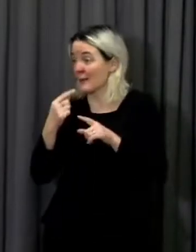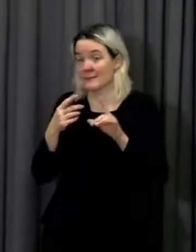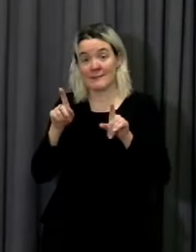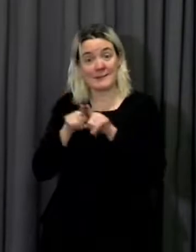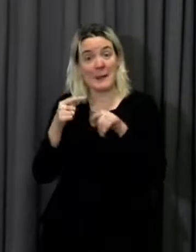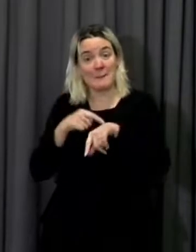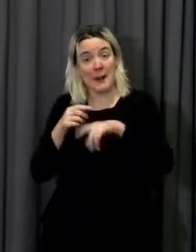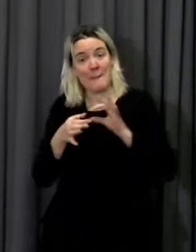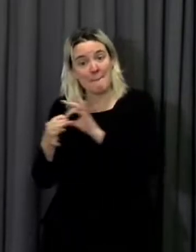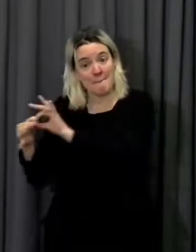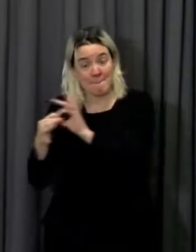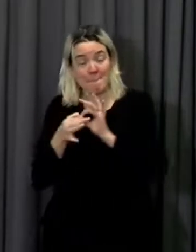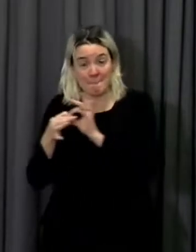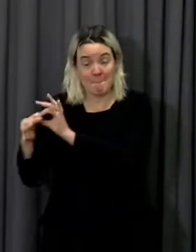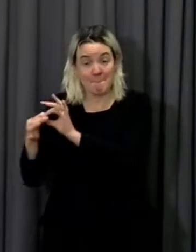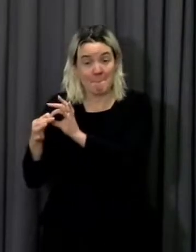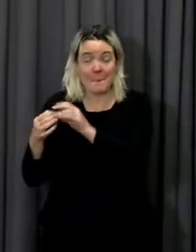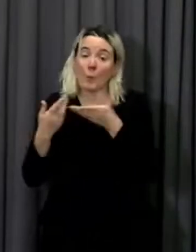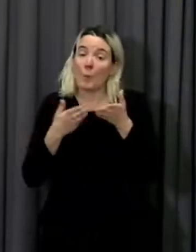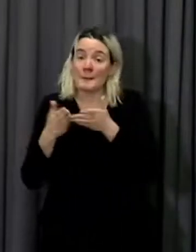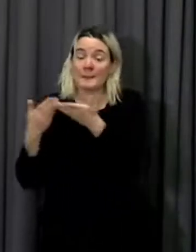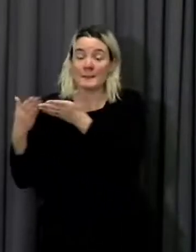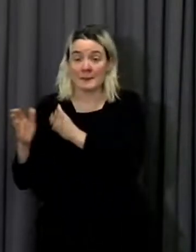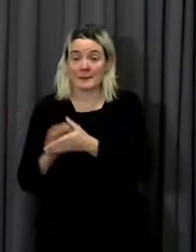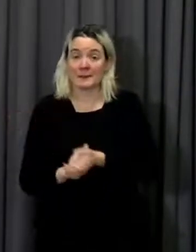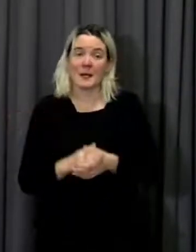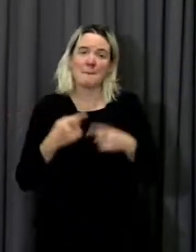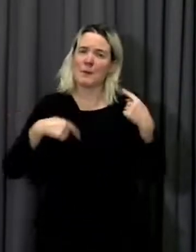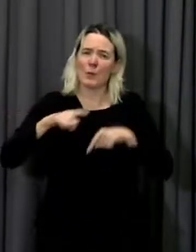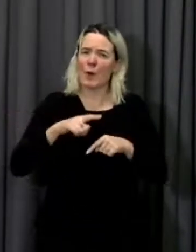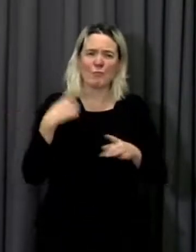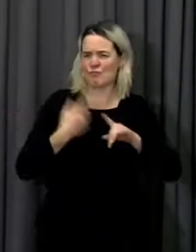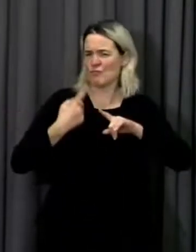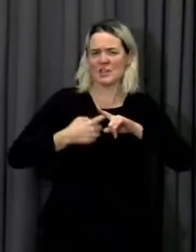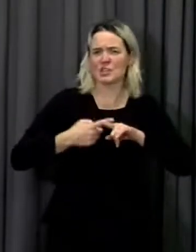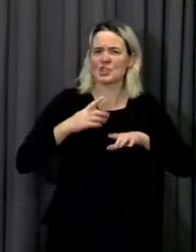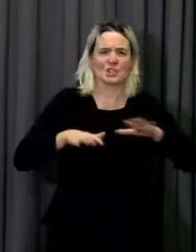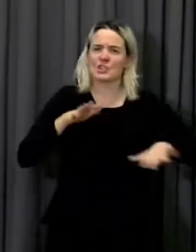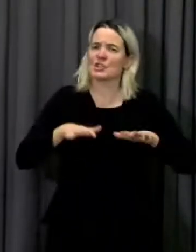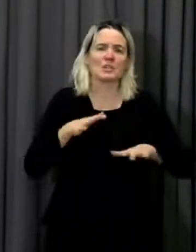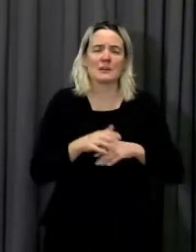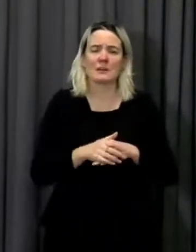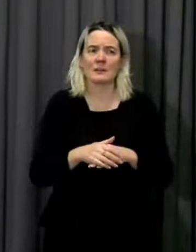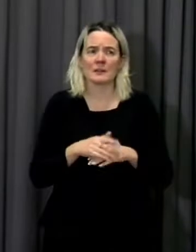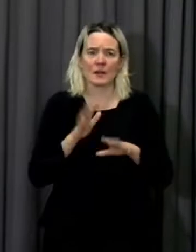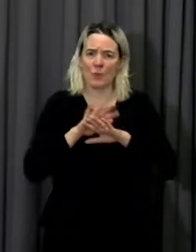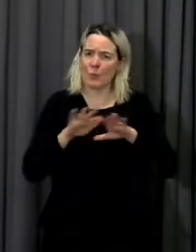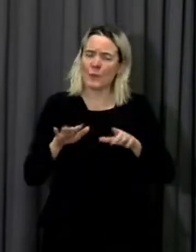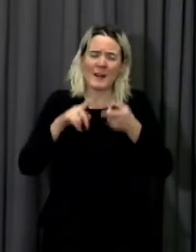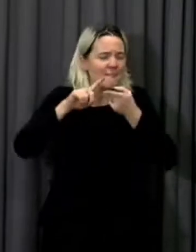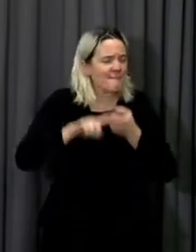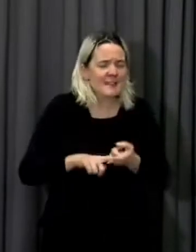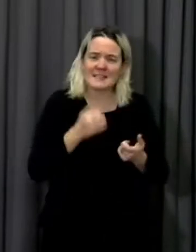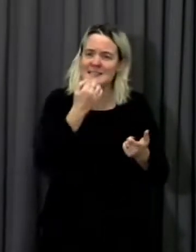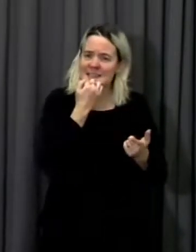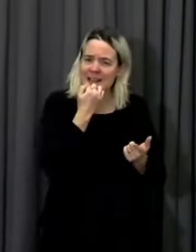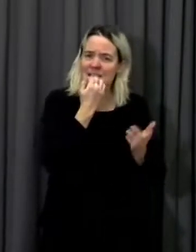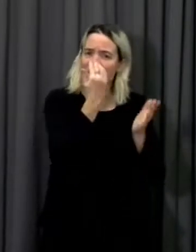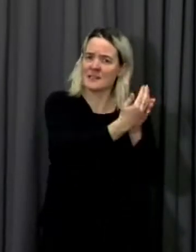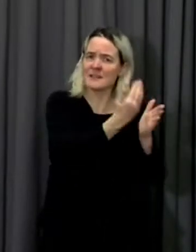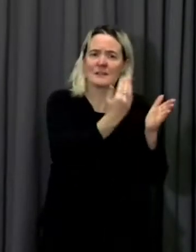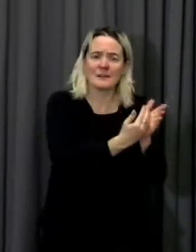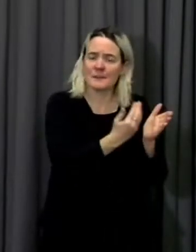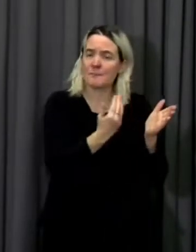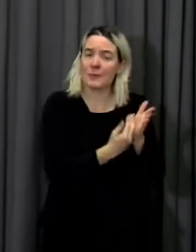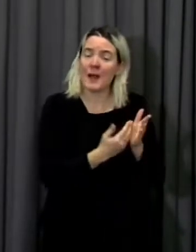taking our time. We will not be working to a fixed date timetable. We will be working according to